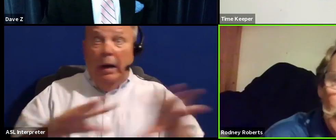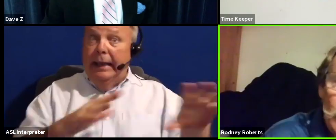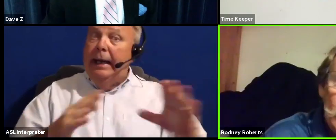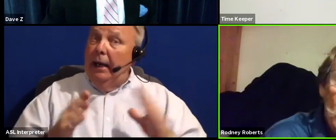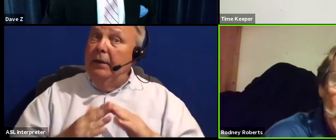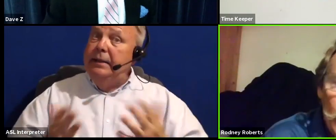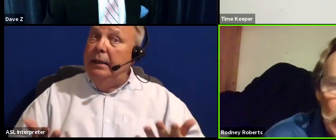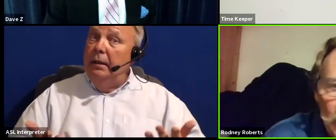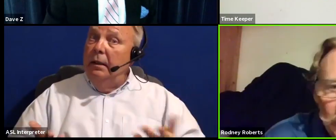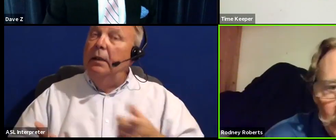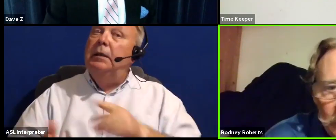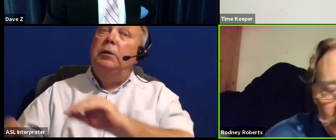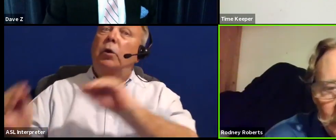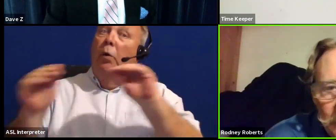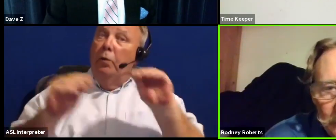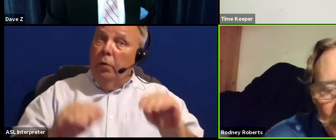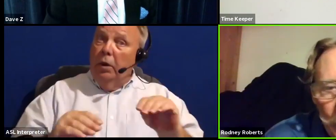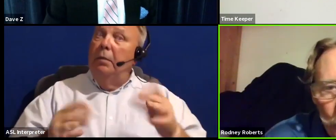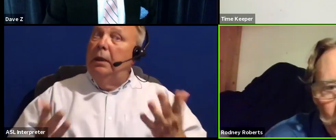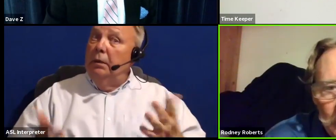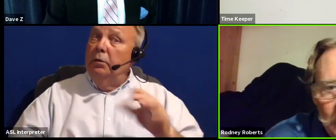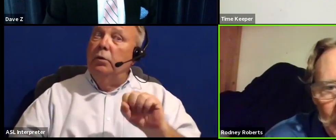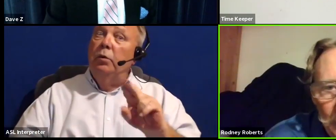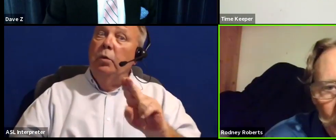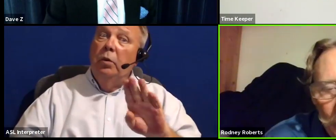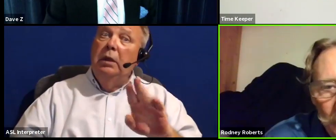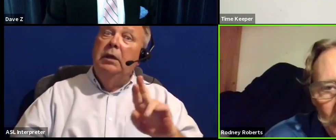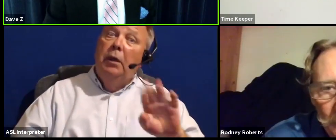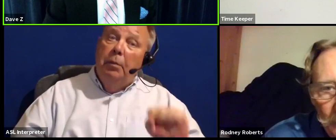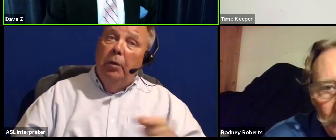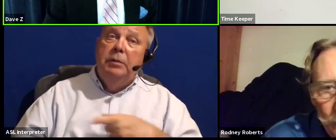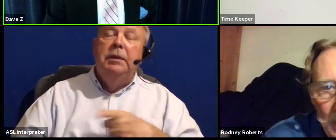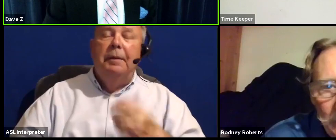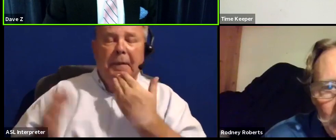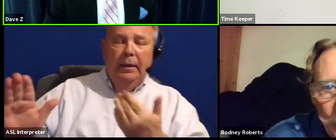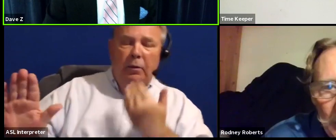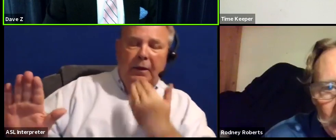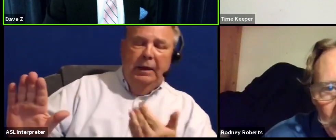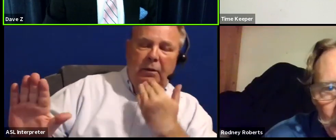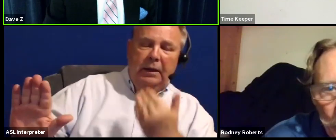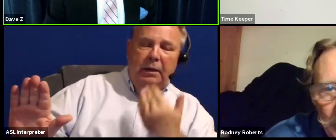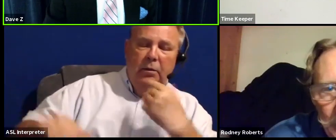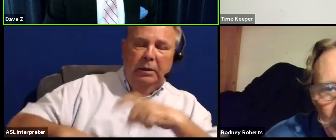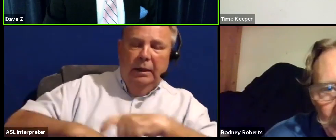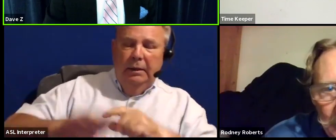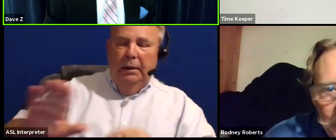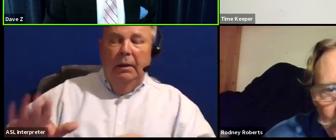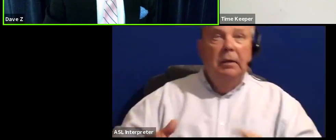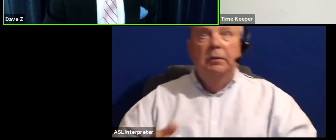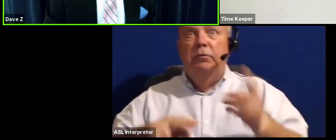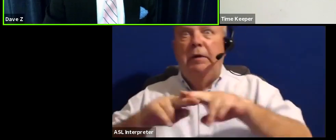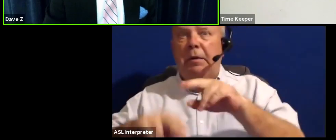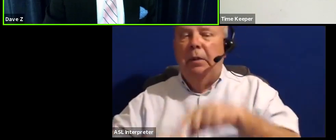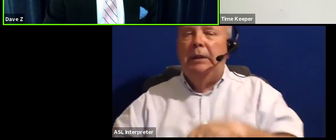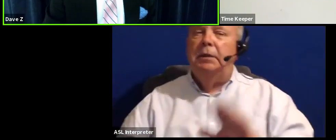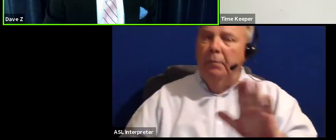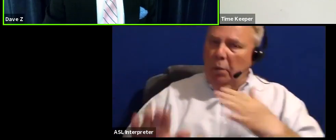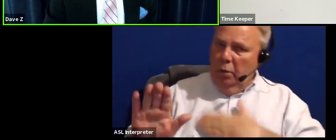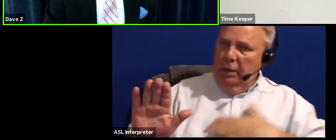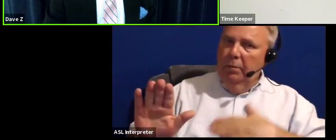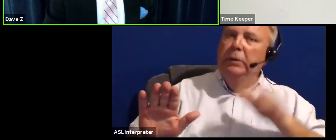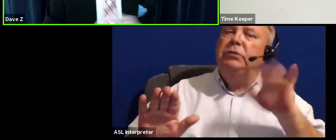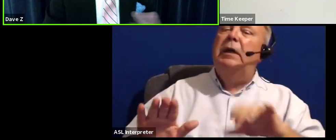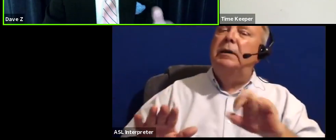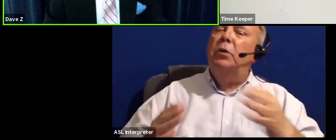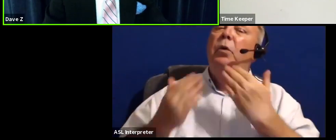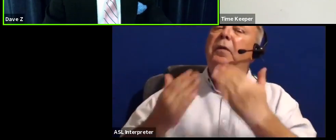city. So they're coming out to the suburbs and they are driving the price up on everything. We appreciate that, sir.